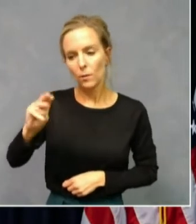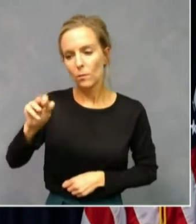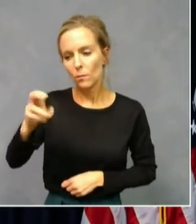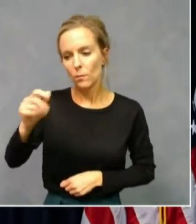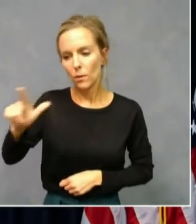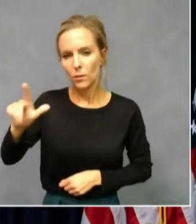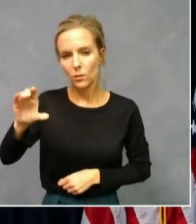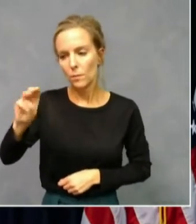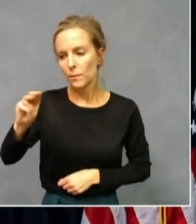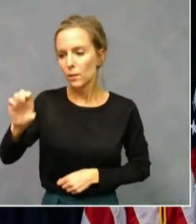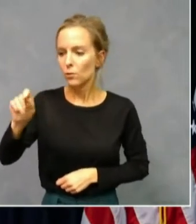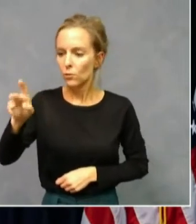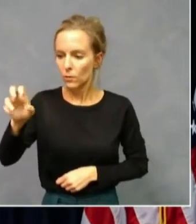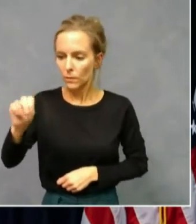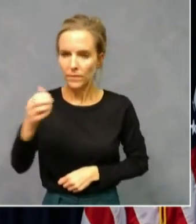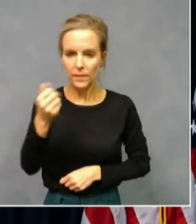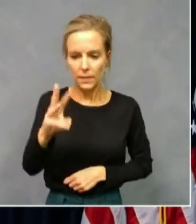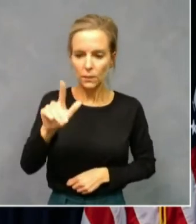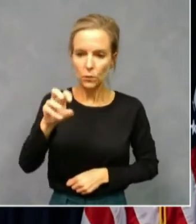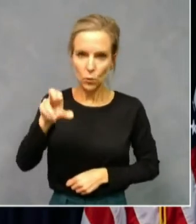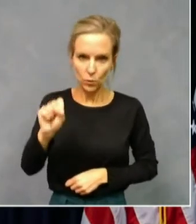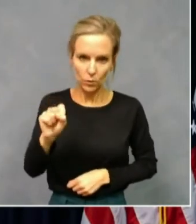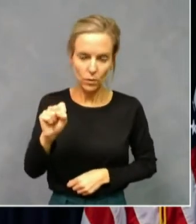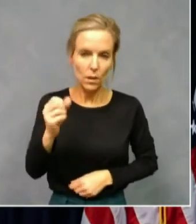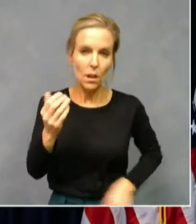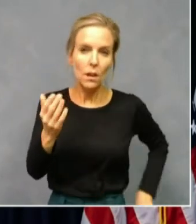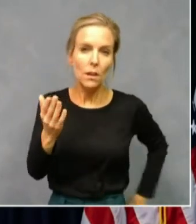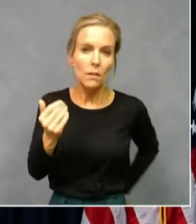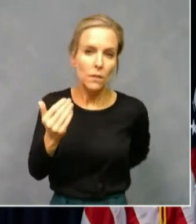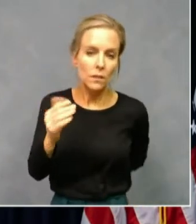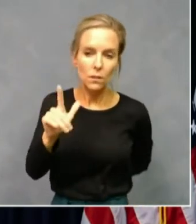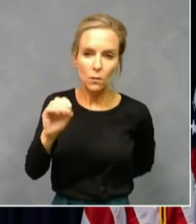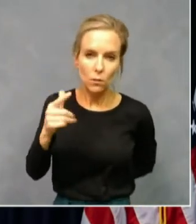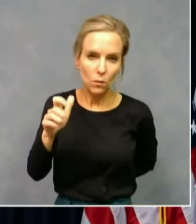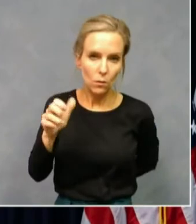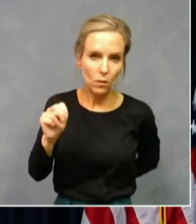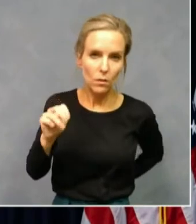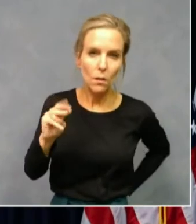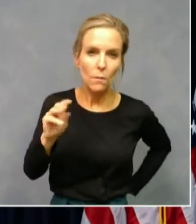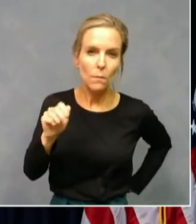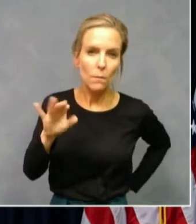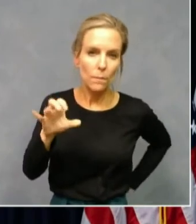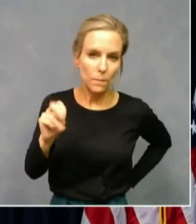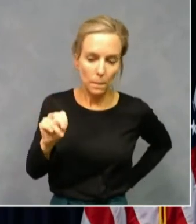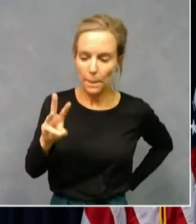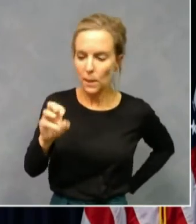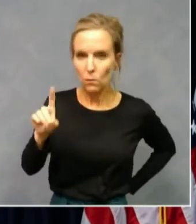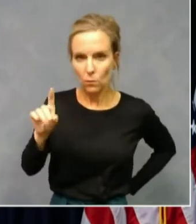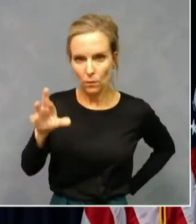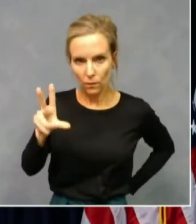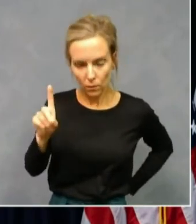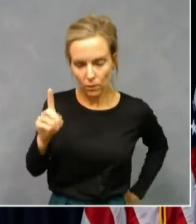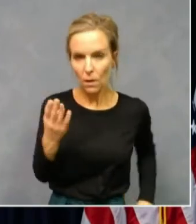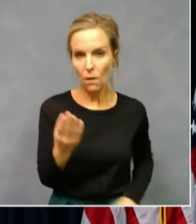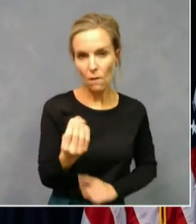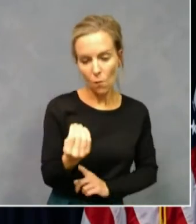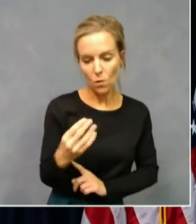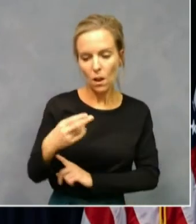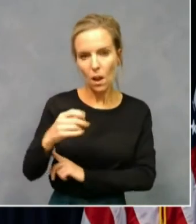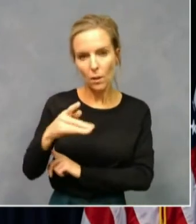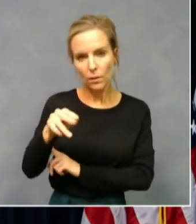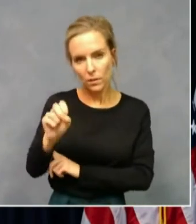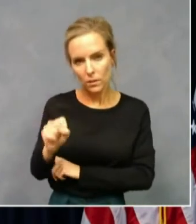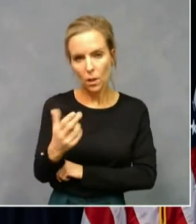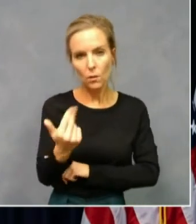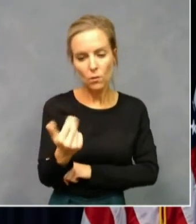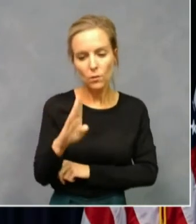16 in Lewis, 15 in Logan, Marion, and Woodford, 14 in Hopkins, 13 in Bath,